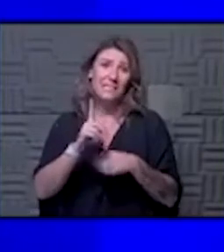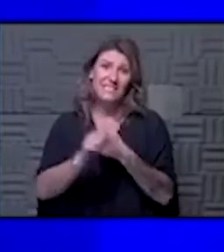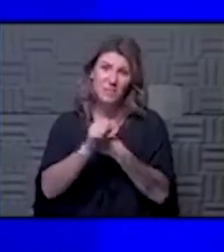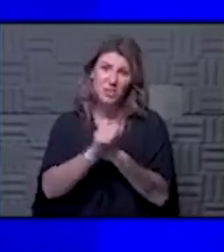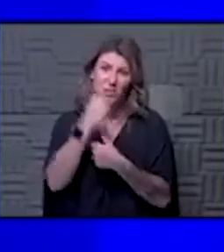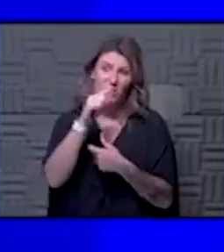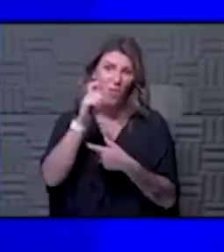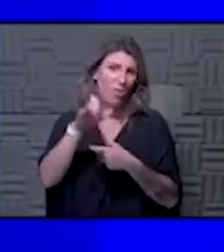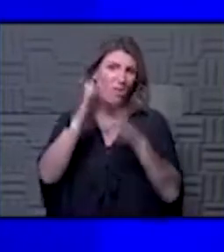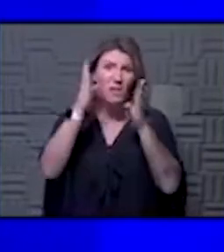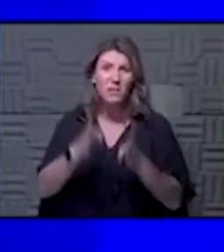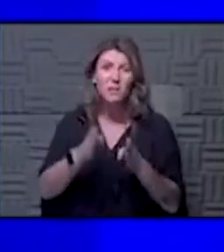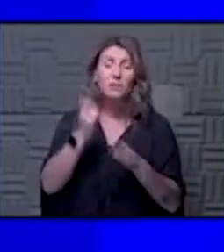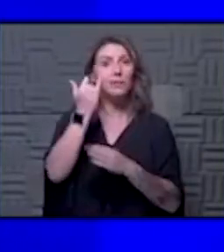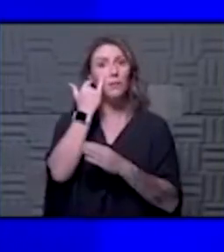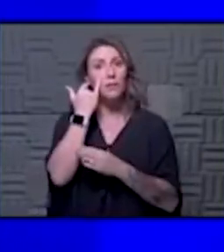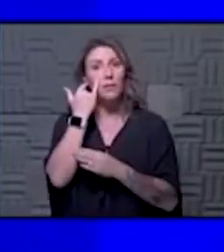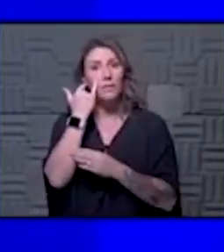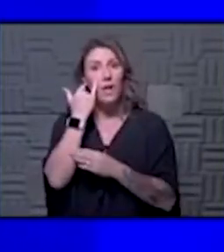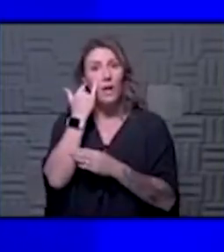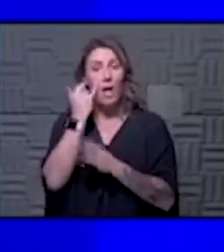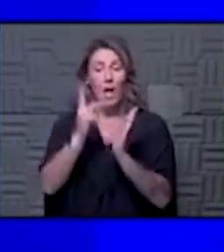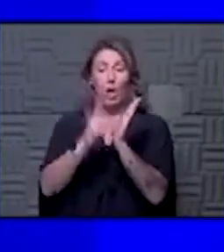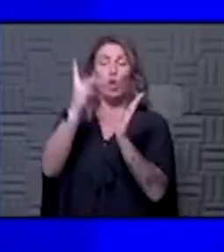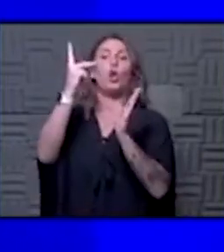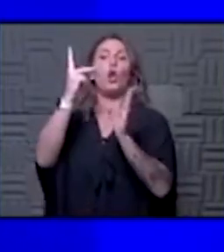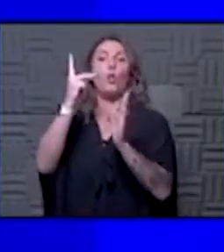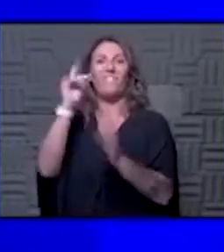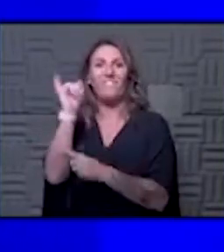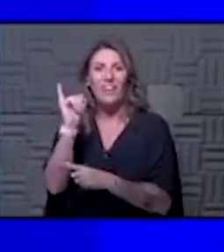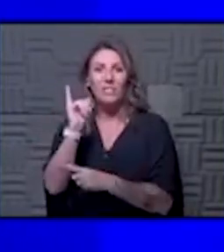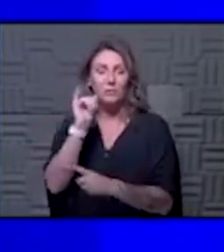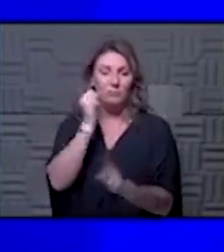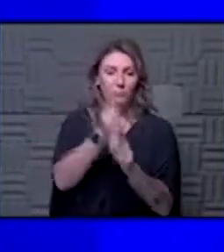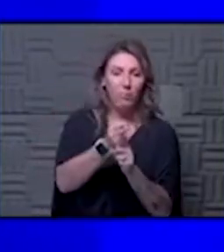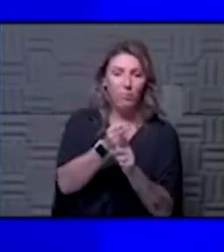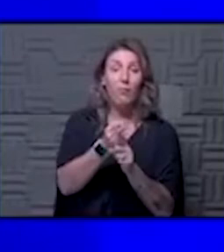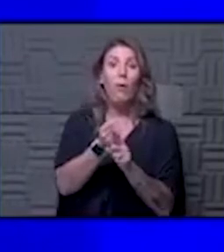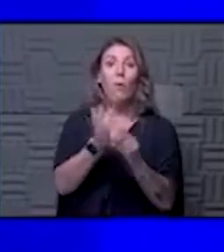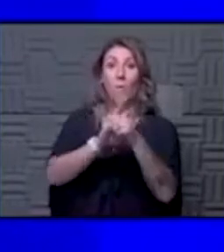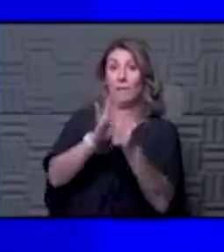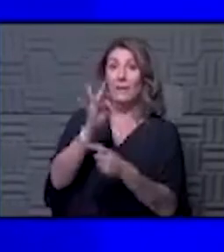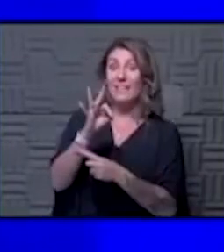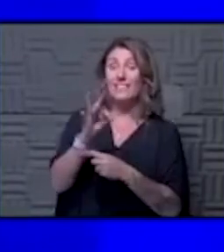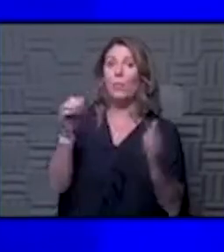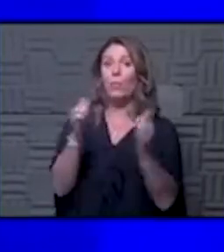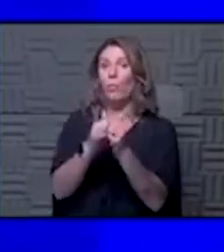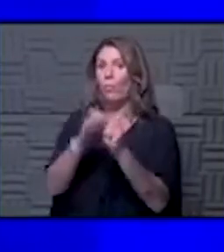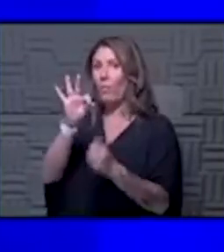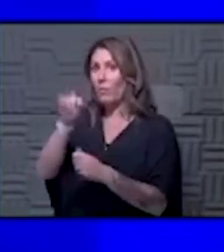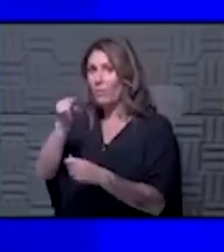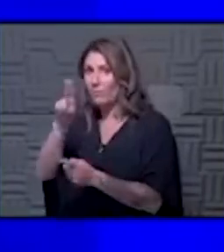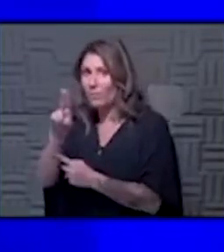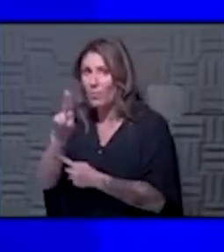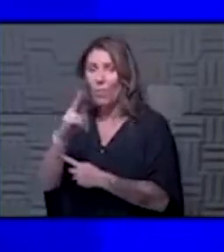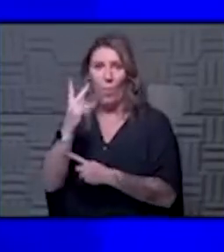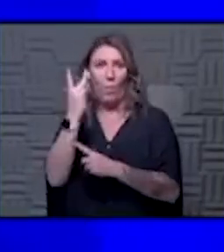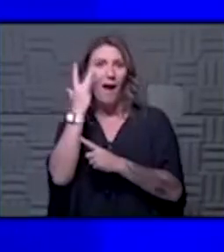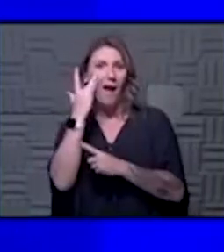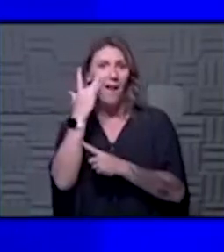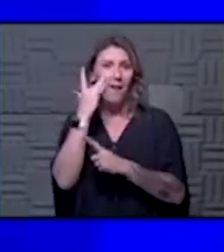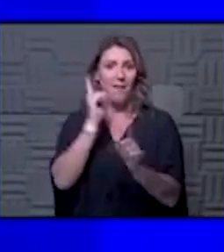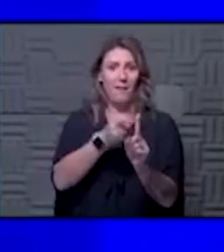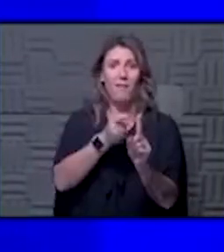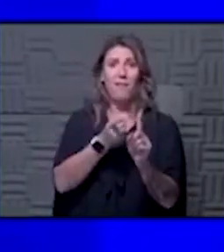that individual I believe if you get a co-infection with influenza and COVID-19 number one because we know what COVID